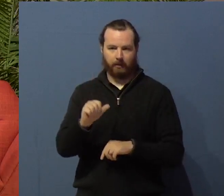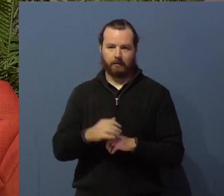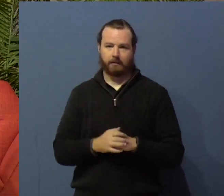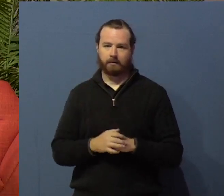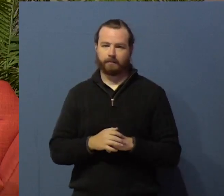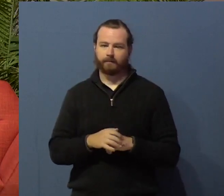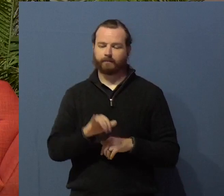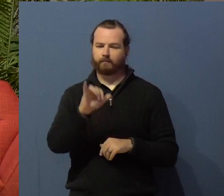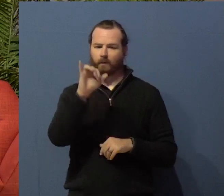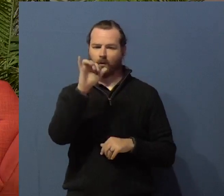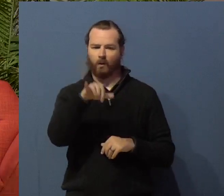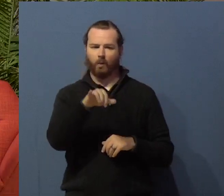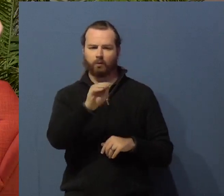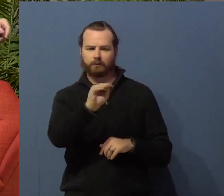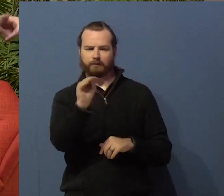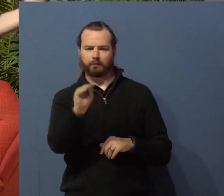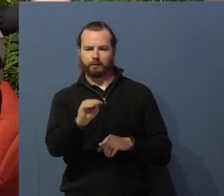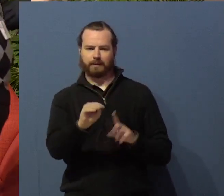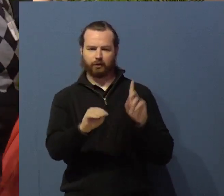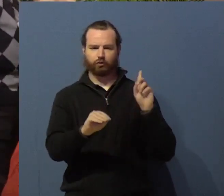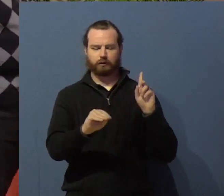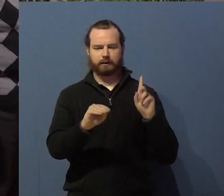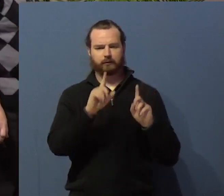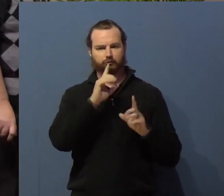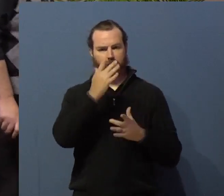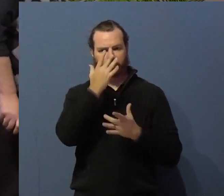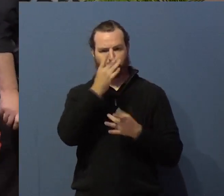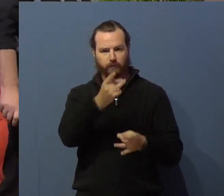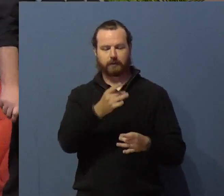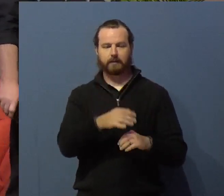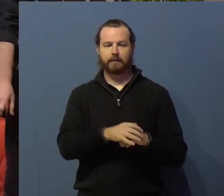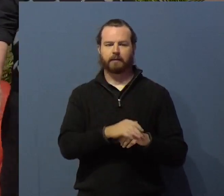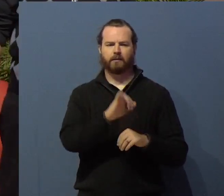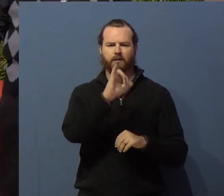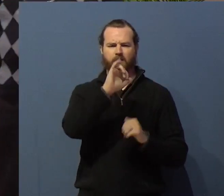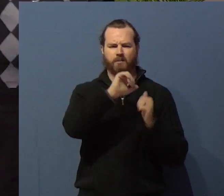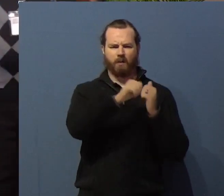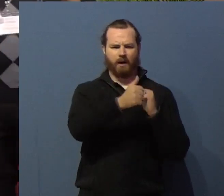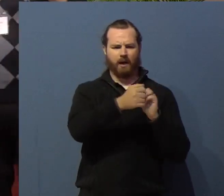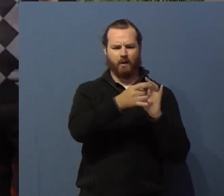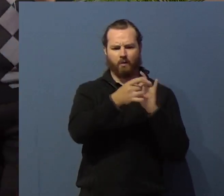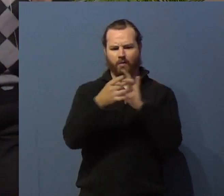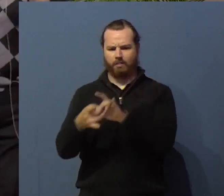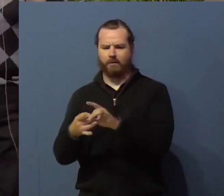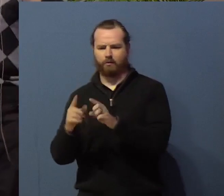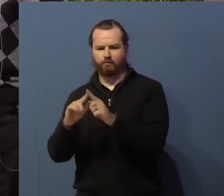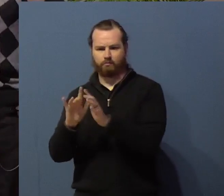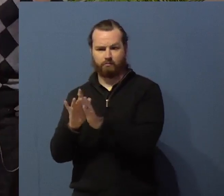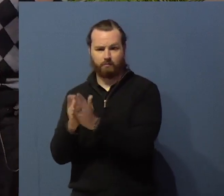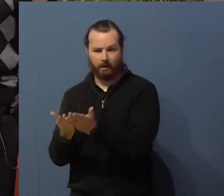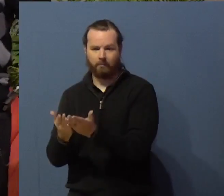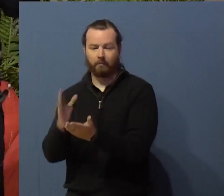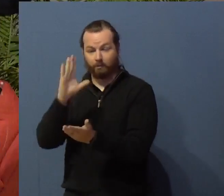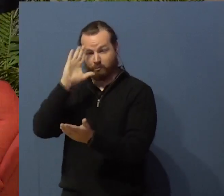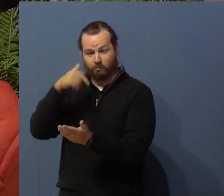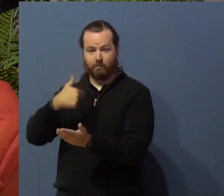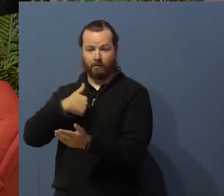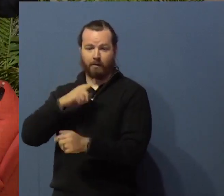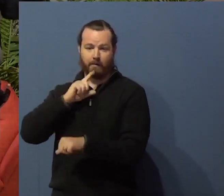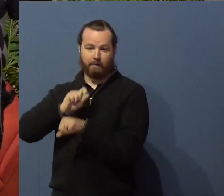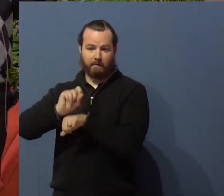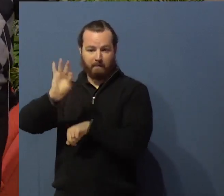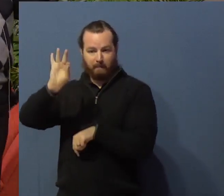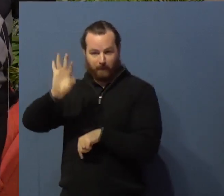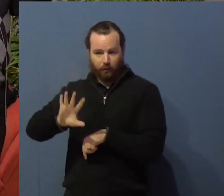Now, now I'm going to get to the theological part. I am a pastor after all. And I apologize for filing some of those numbers up. One of my